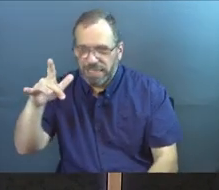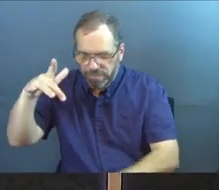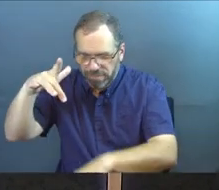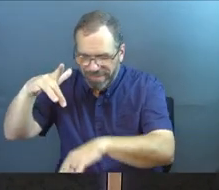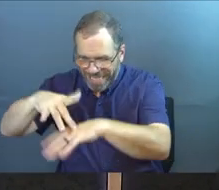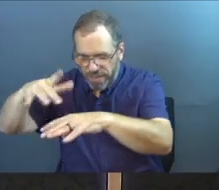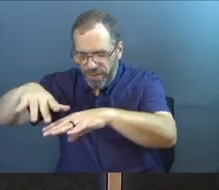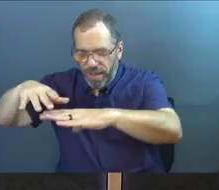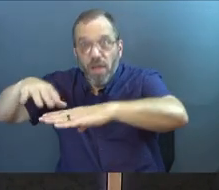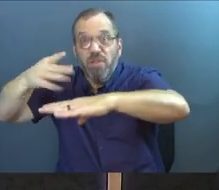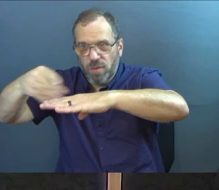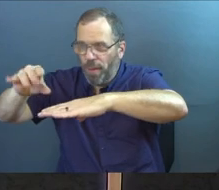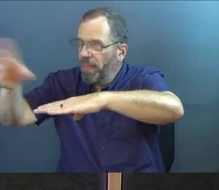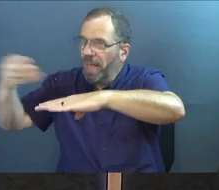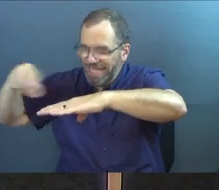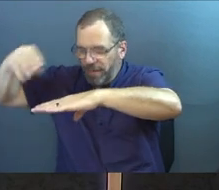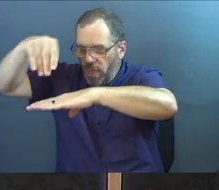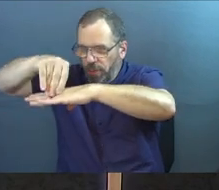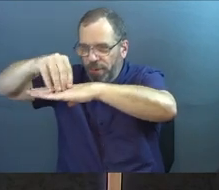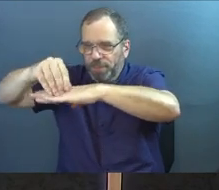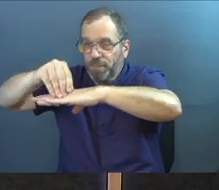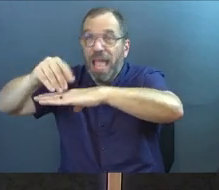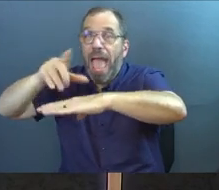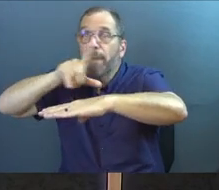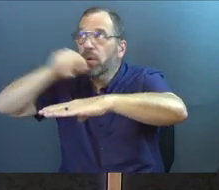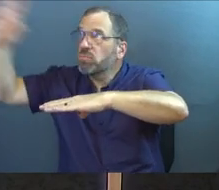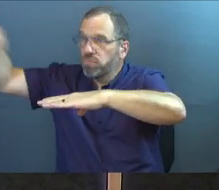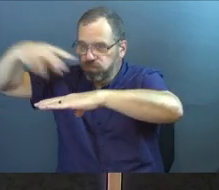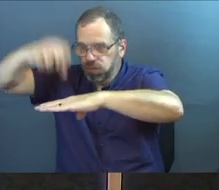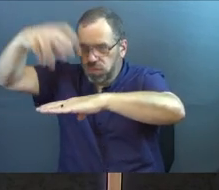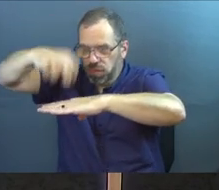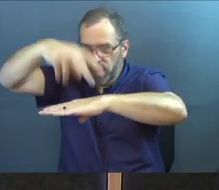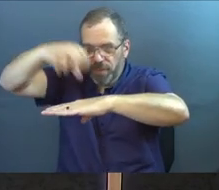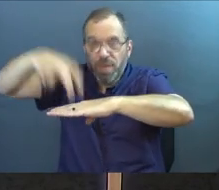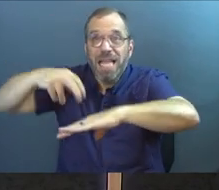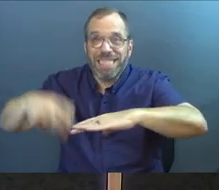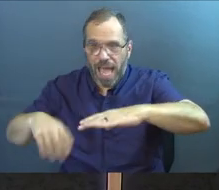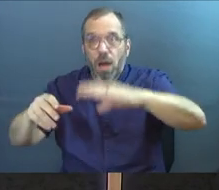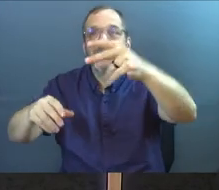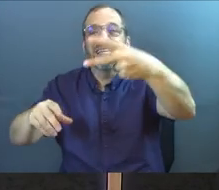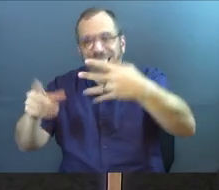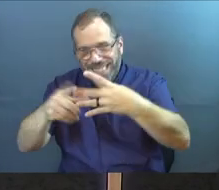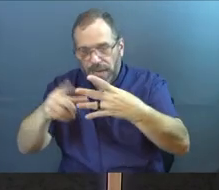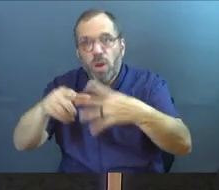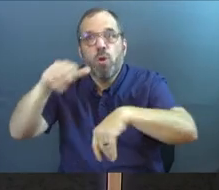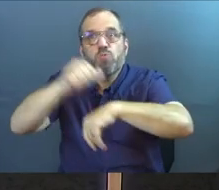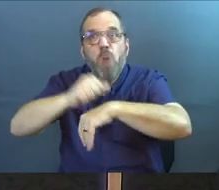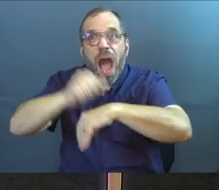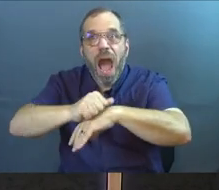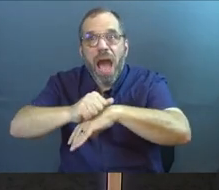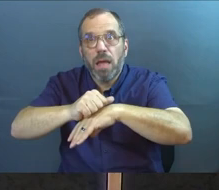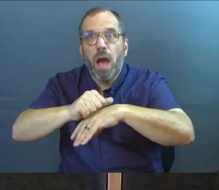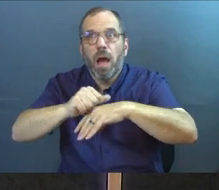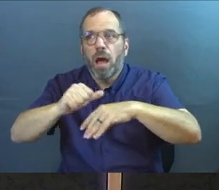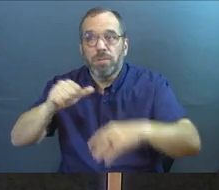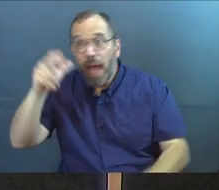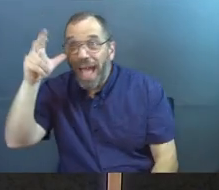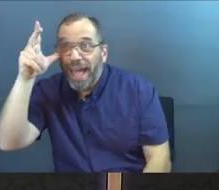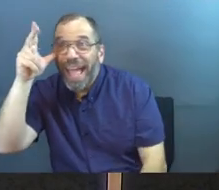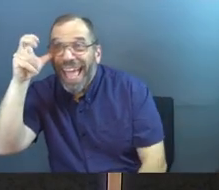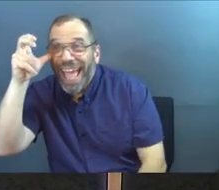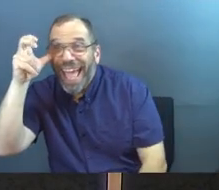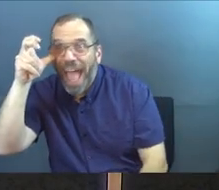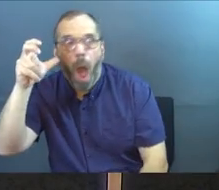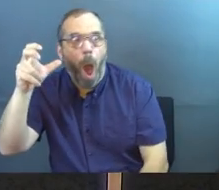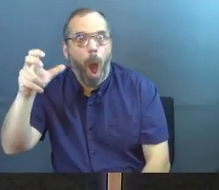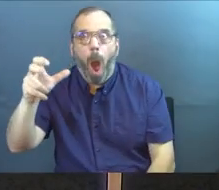soil, right? It just sits on top of the soil and it's going to get stolen away. The next seed on the rocky soil represents those who hear the message